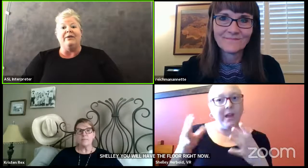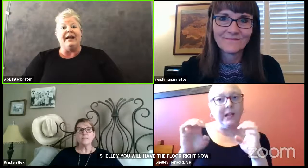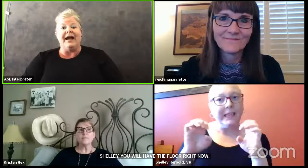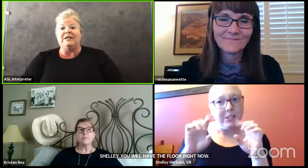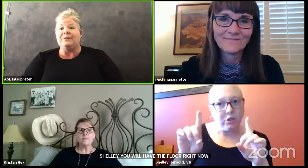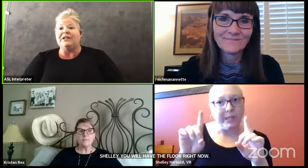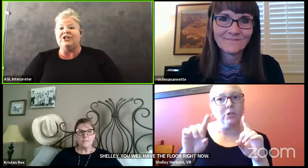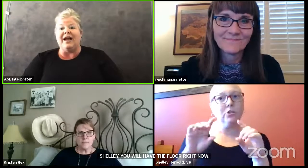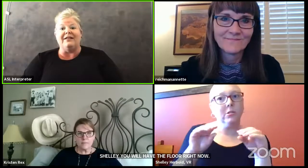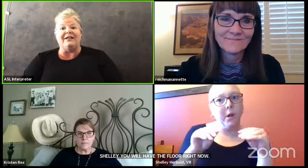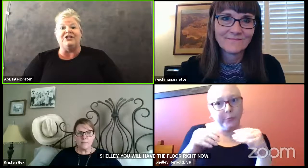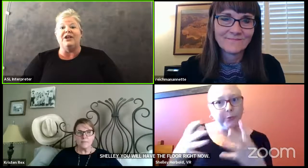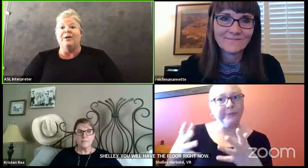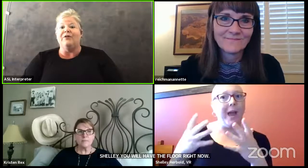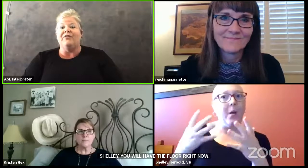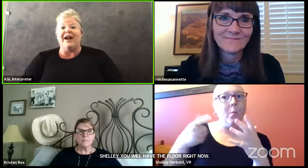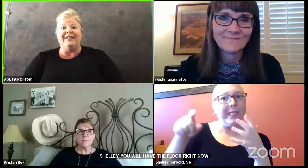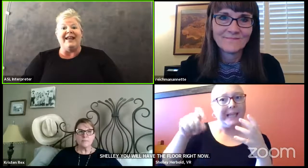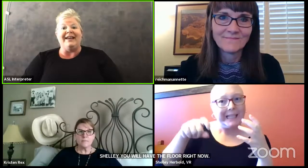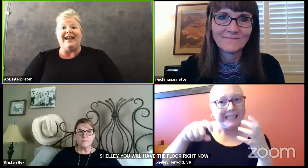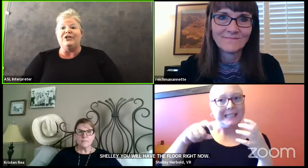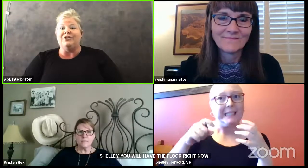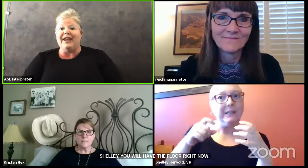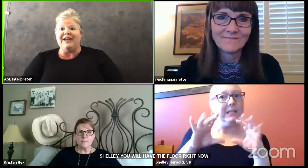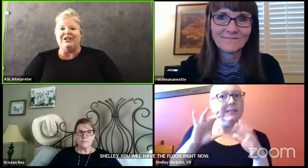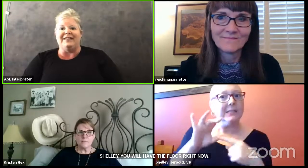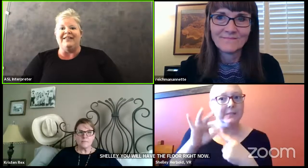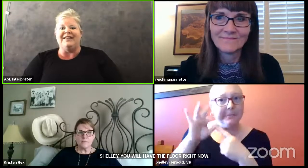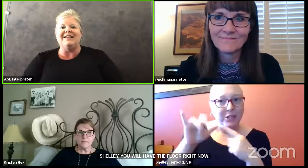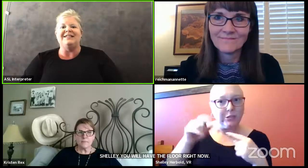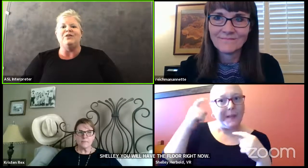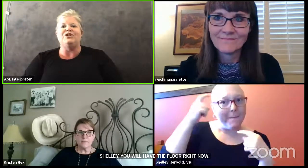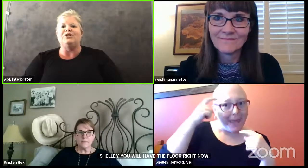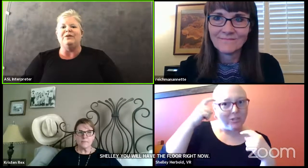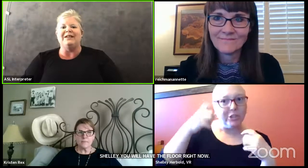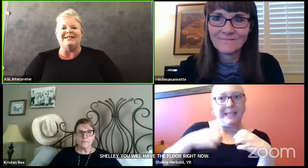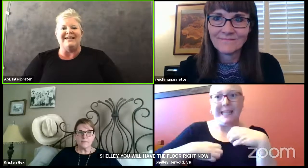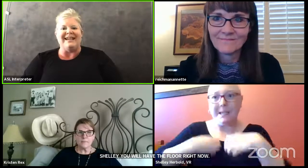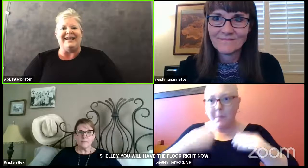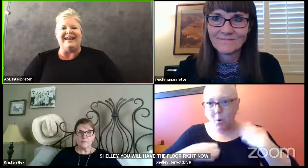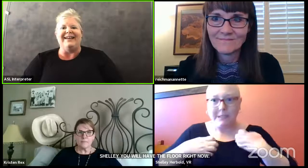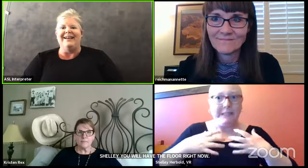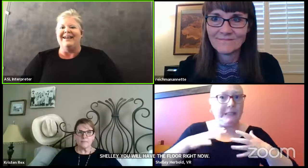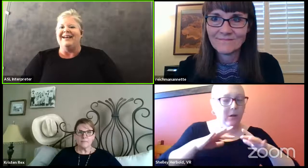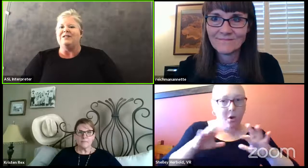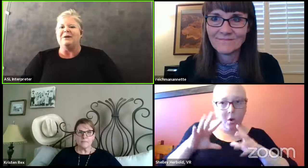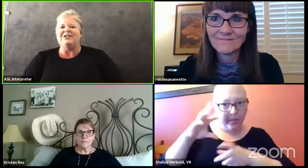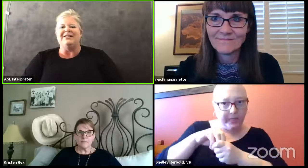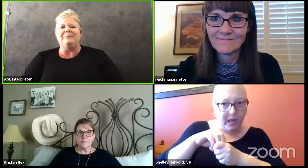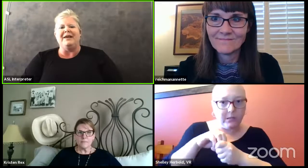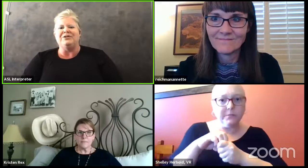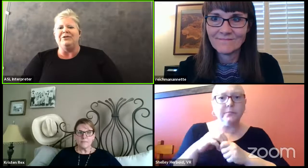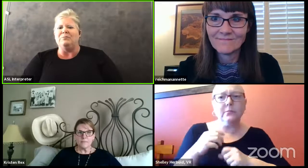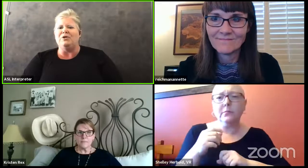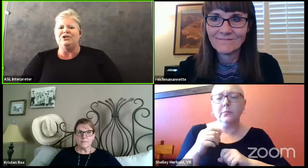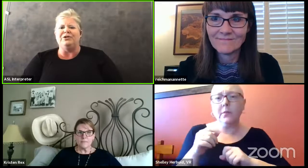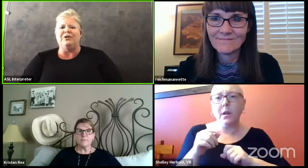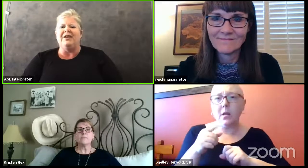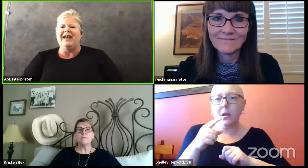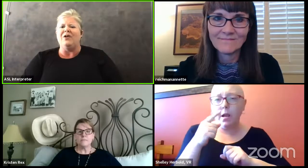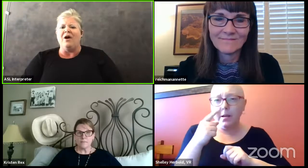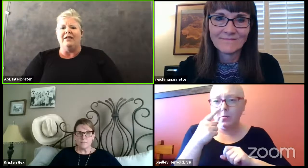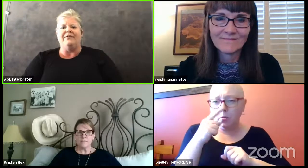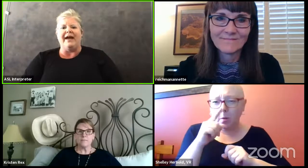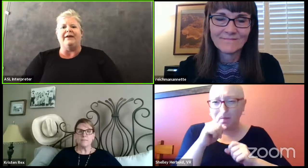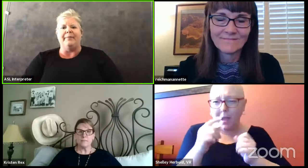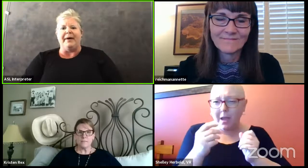I know it has been a challenge providing that education, the things that those students need, especially mental, emotional,